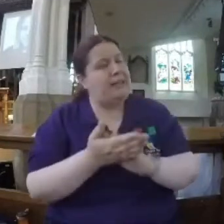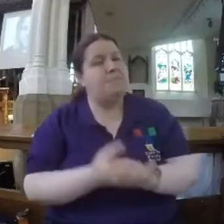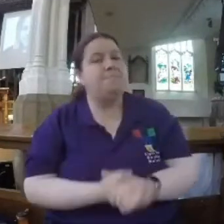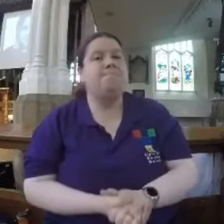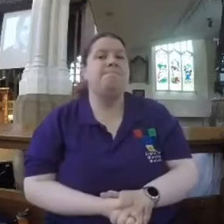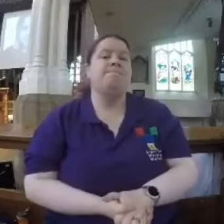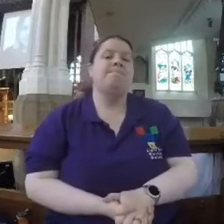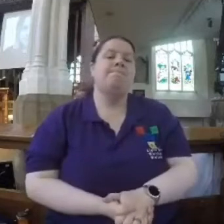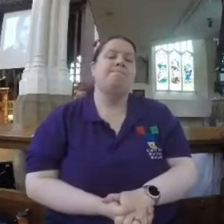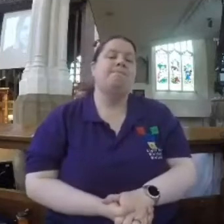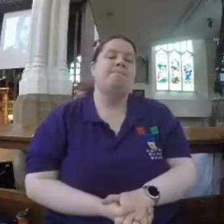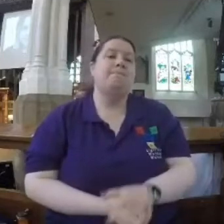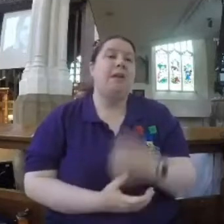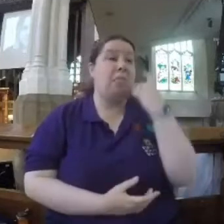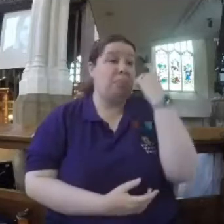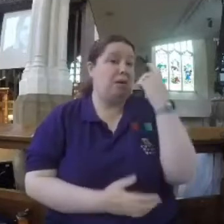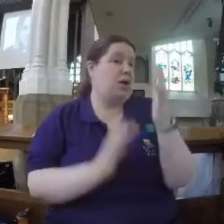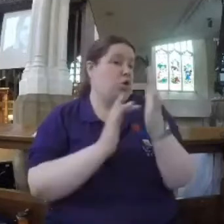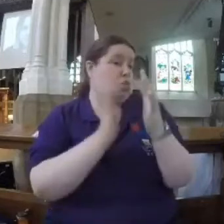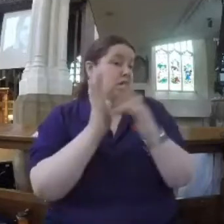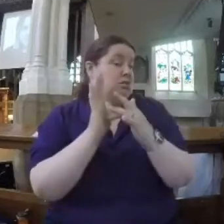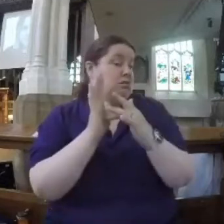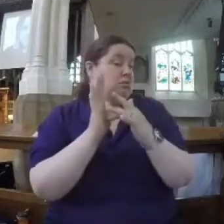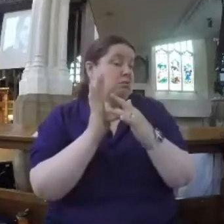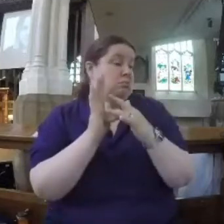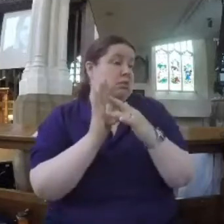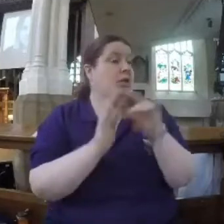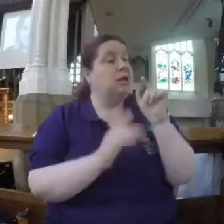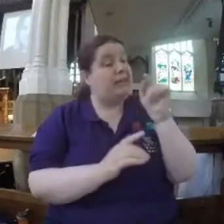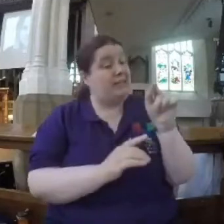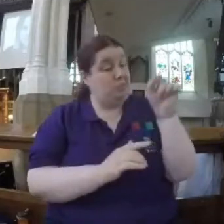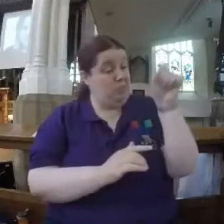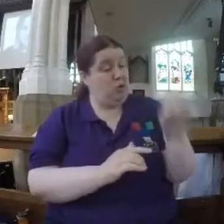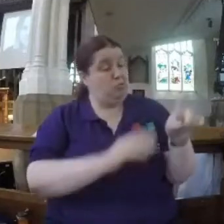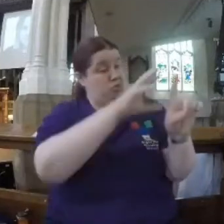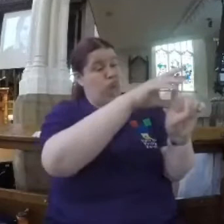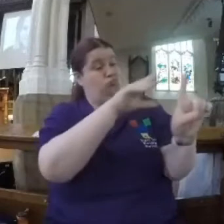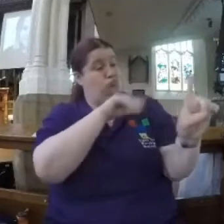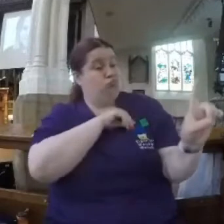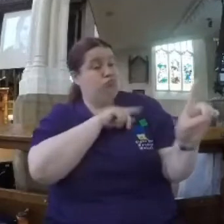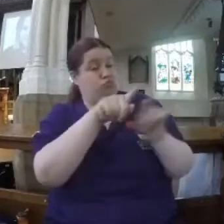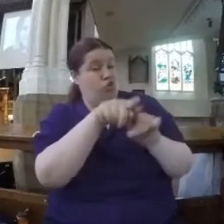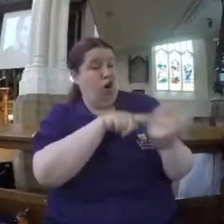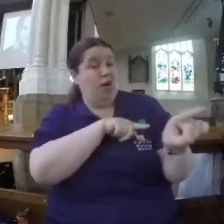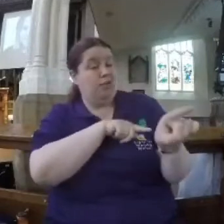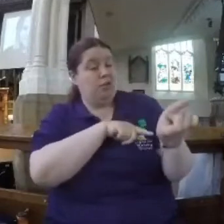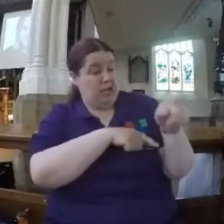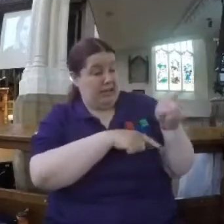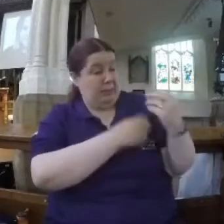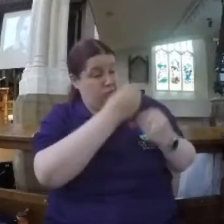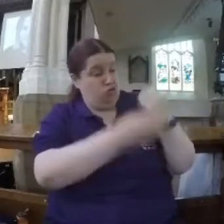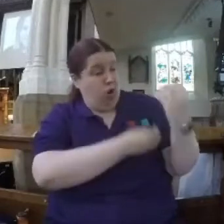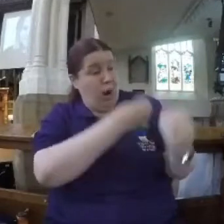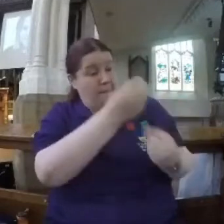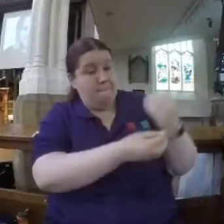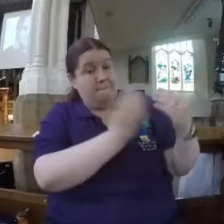here of the example of Jesus. After all, he's the one we try to be like. He's described as meek in the